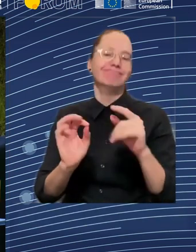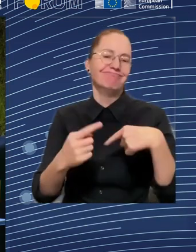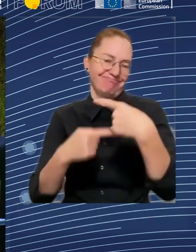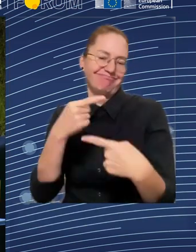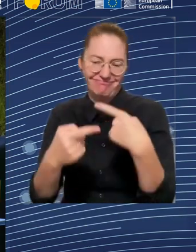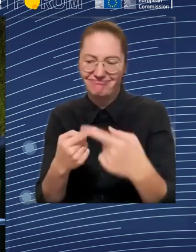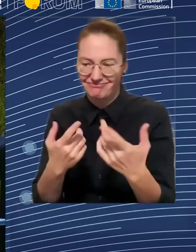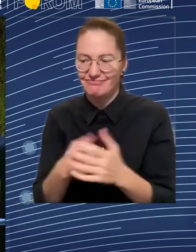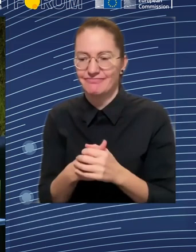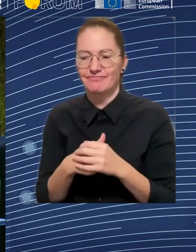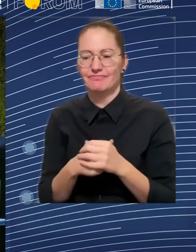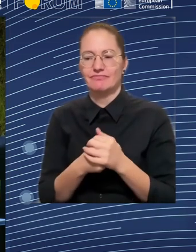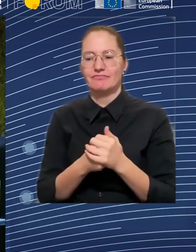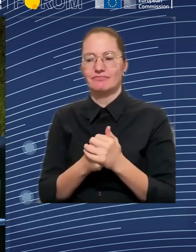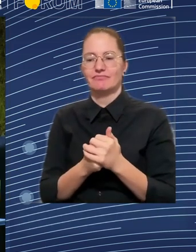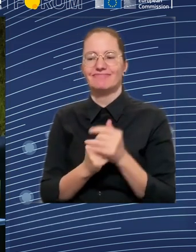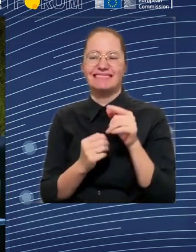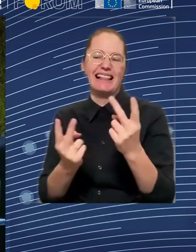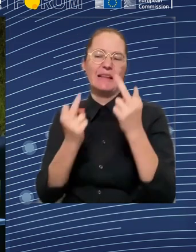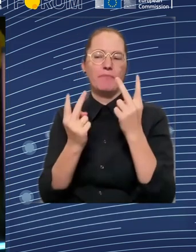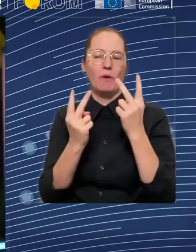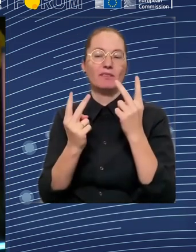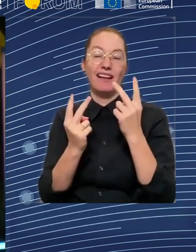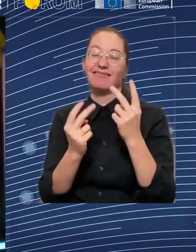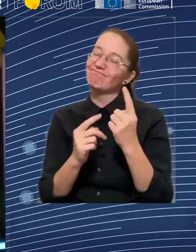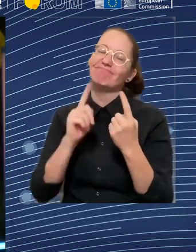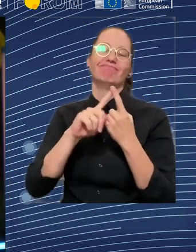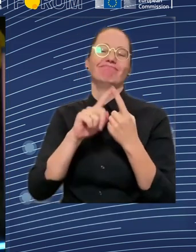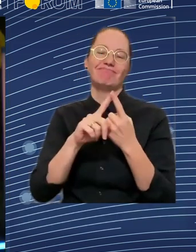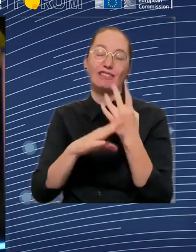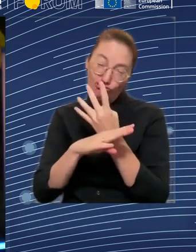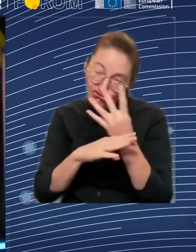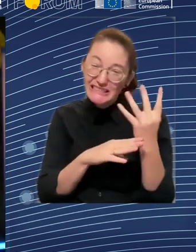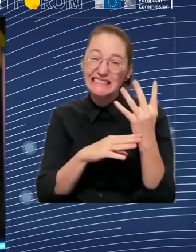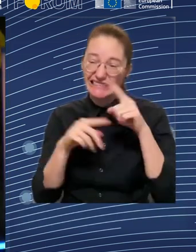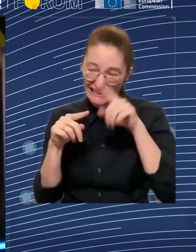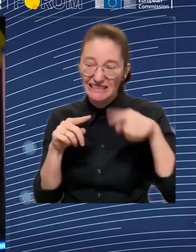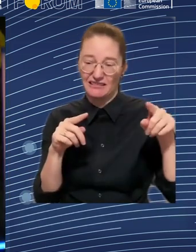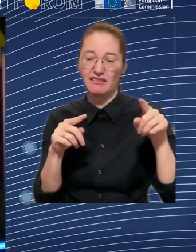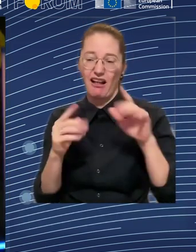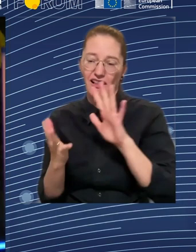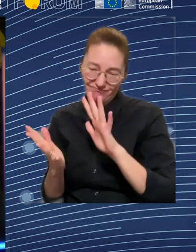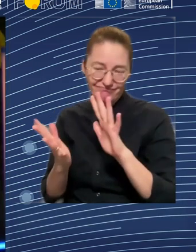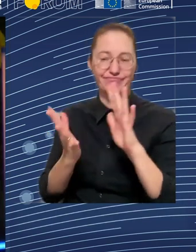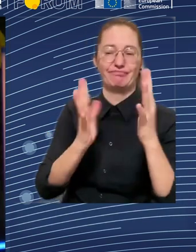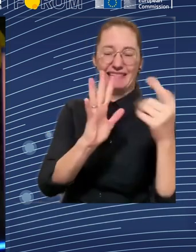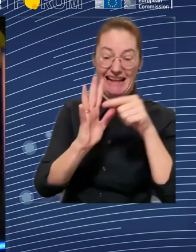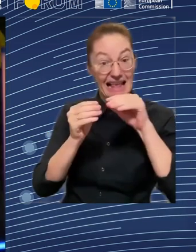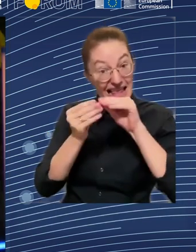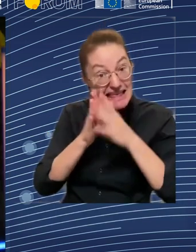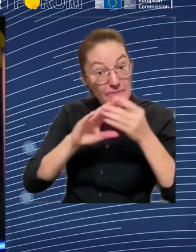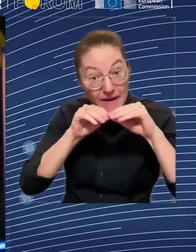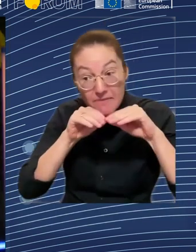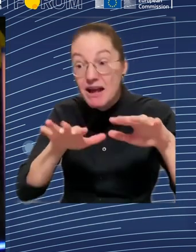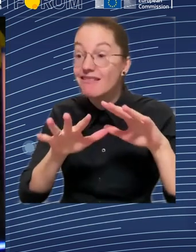how good is an idea or a reform? It should be delivered and demonstrated in such a way